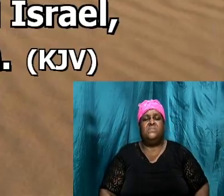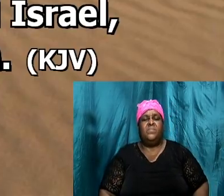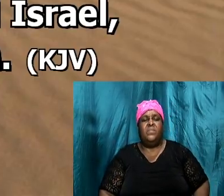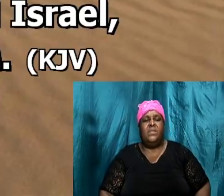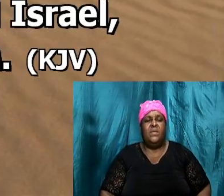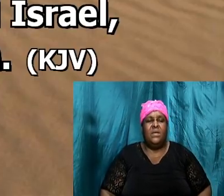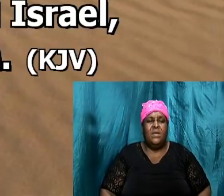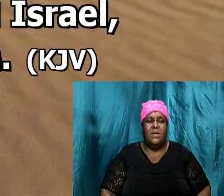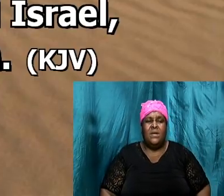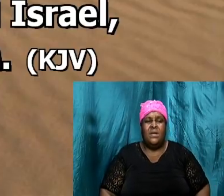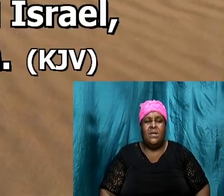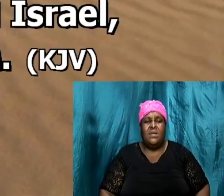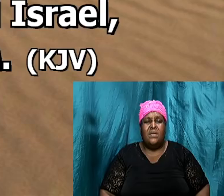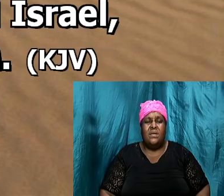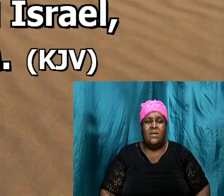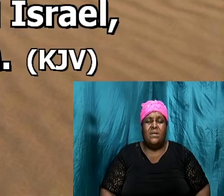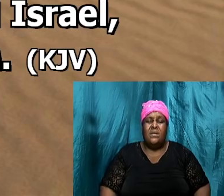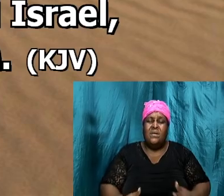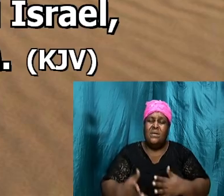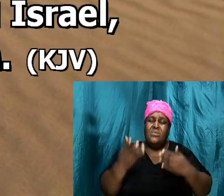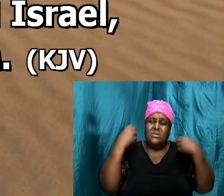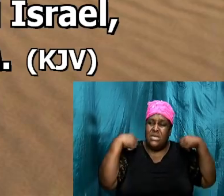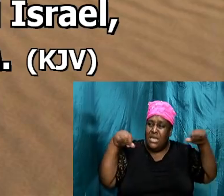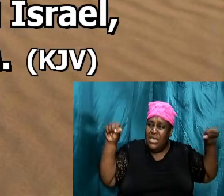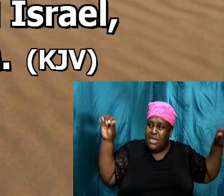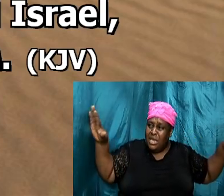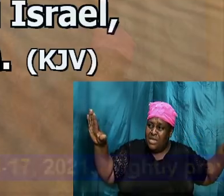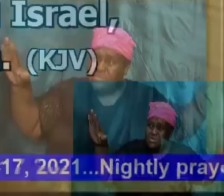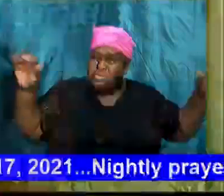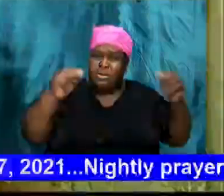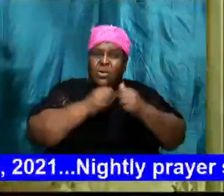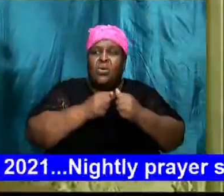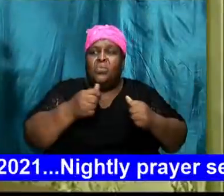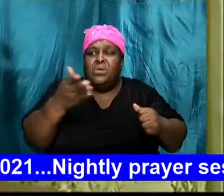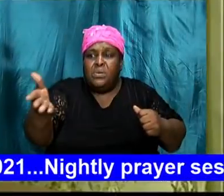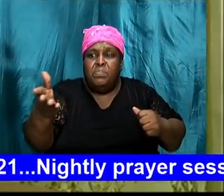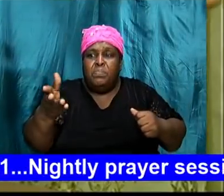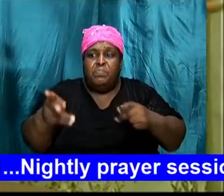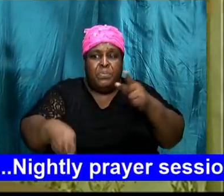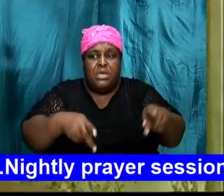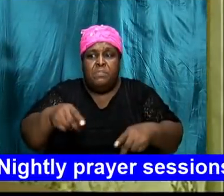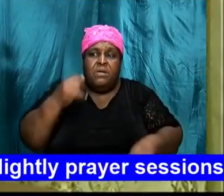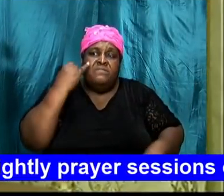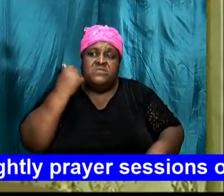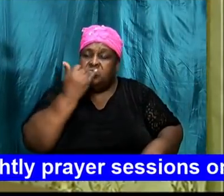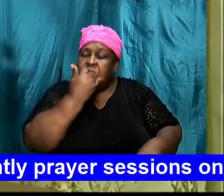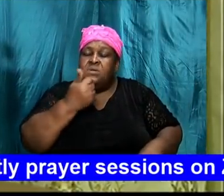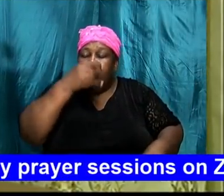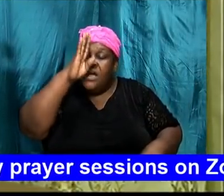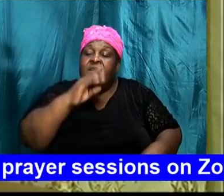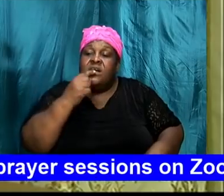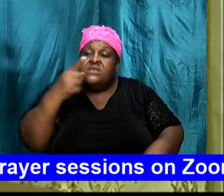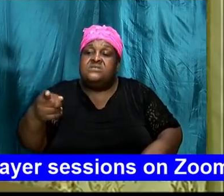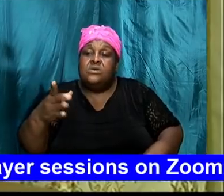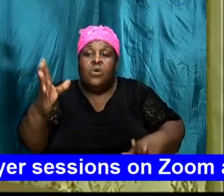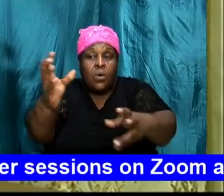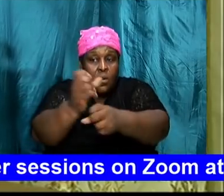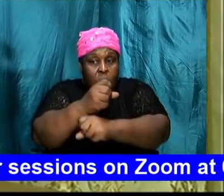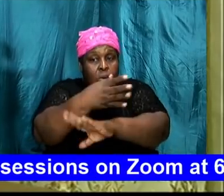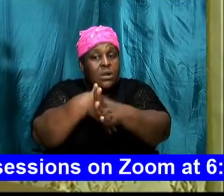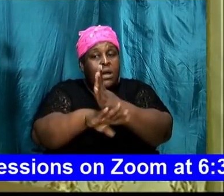there was an angel there present before them and God said look here hold your hand don't kill anymore